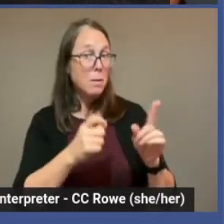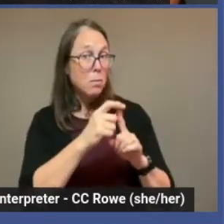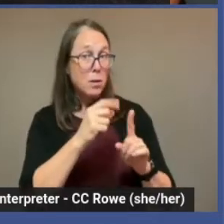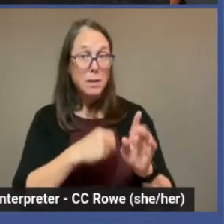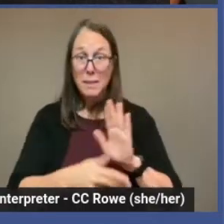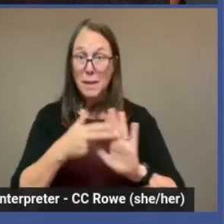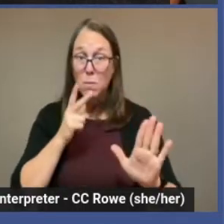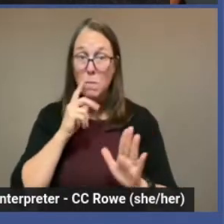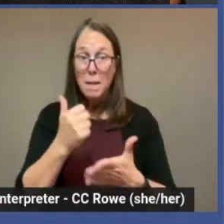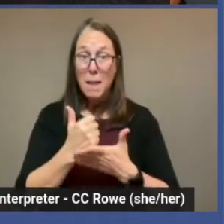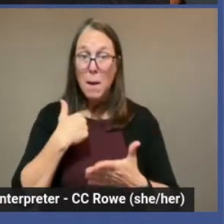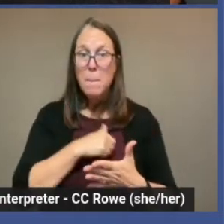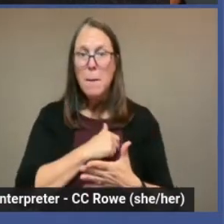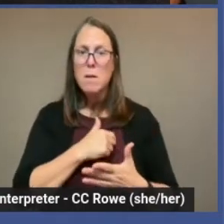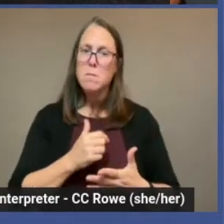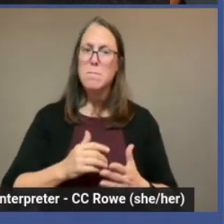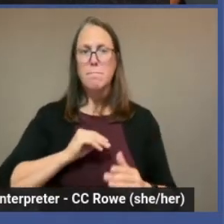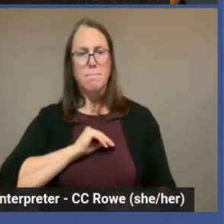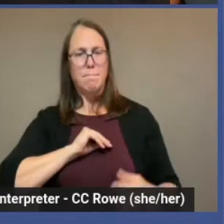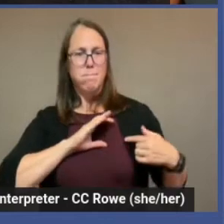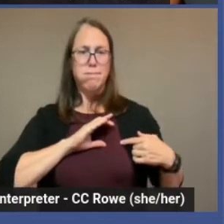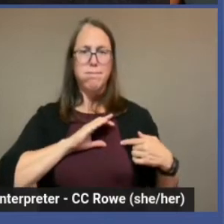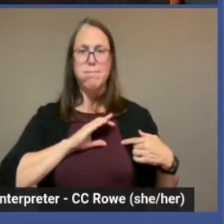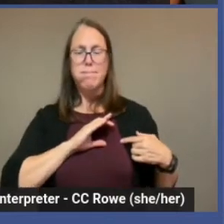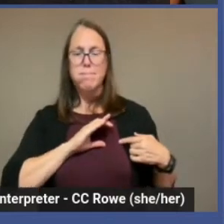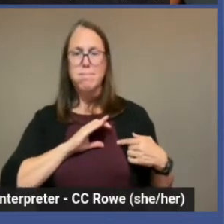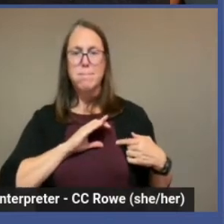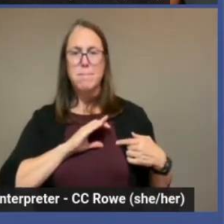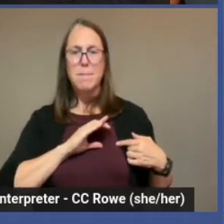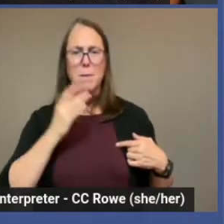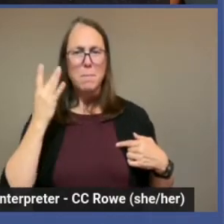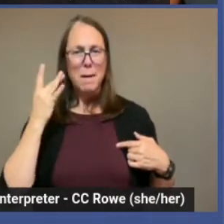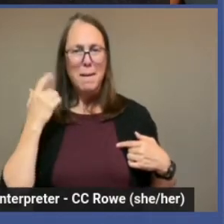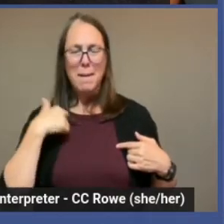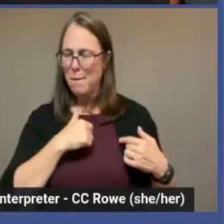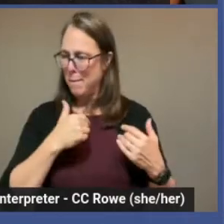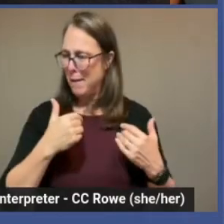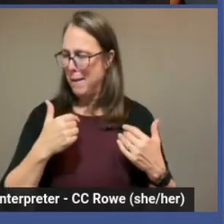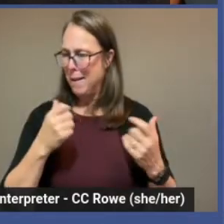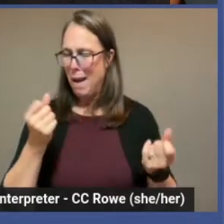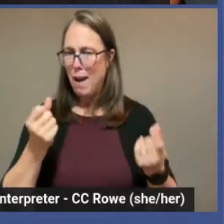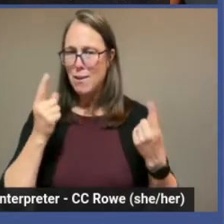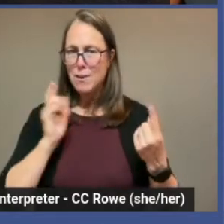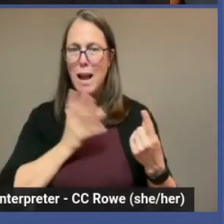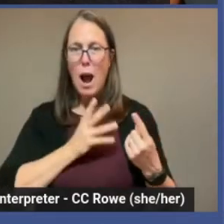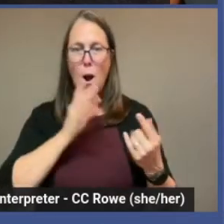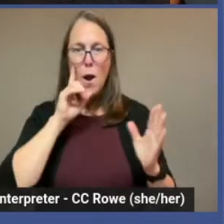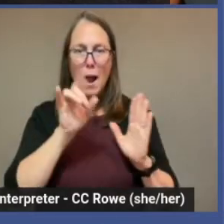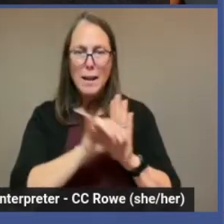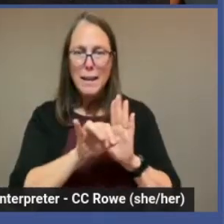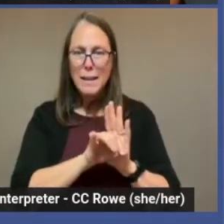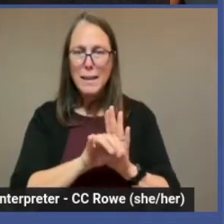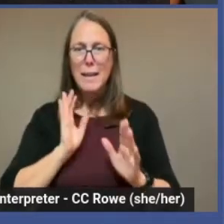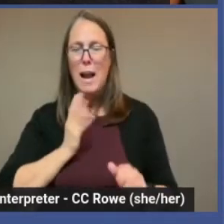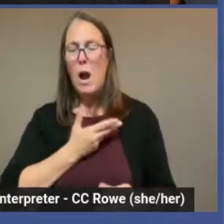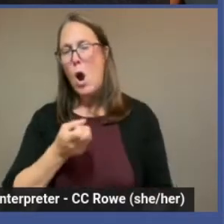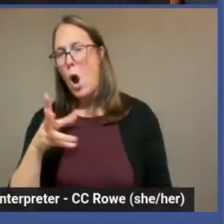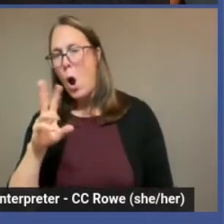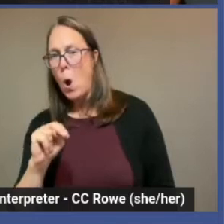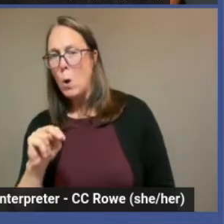help us build self-confidence as we kind of understand our own identity and orientation and sexuality.